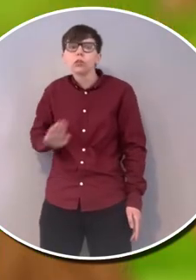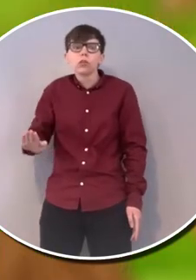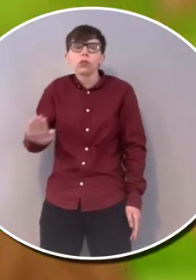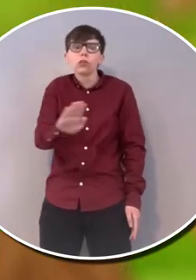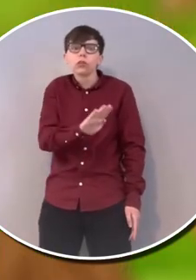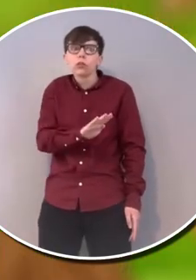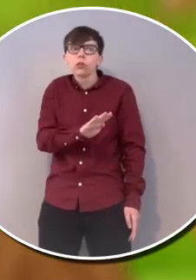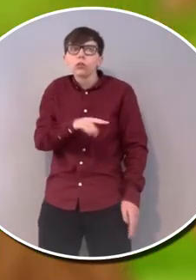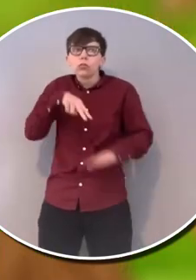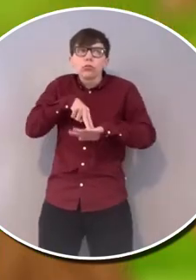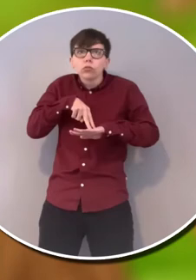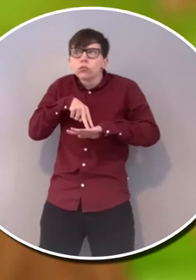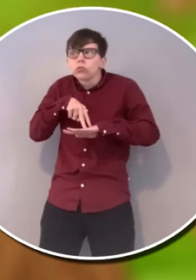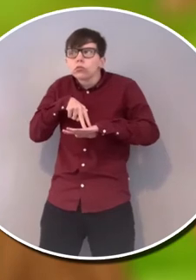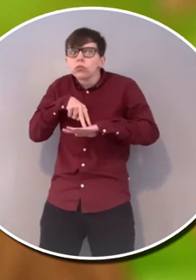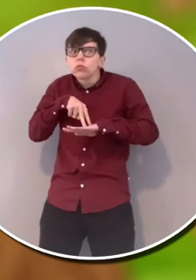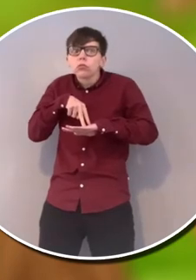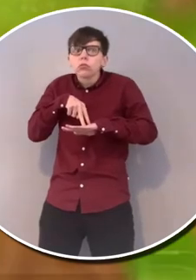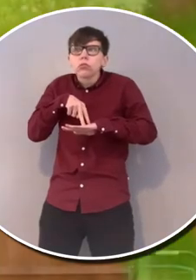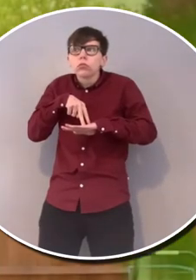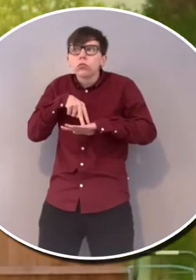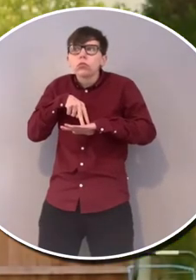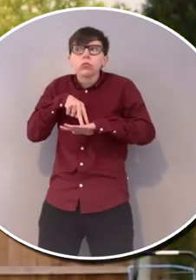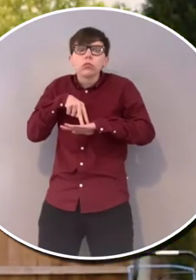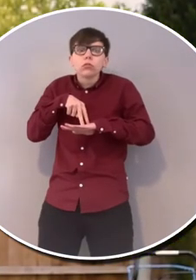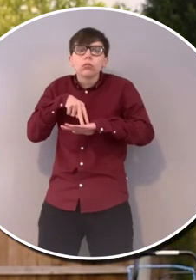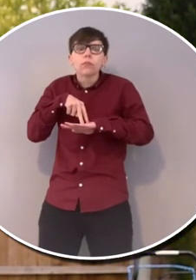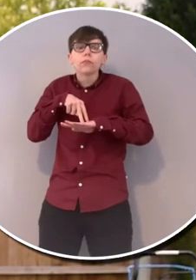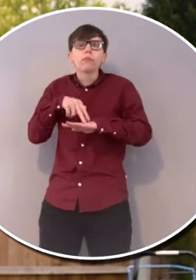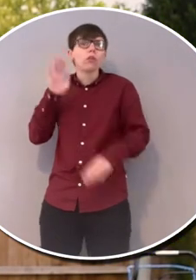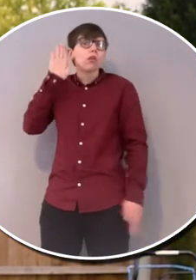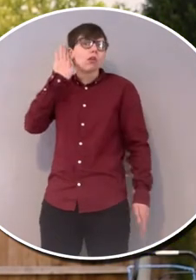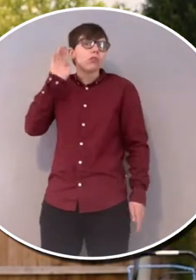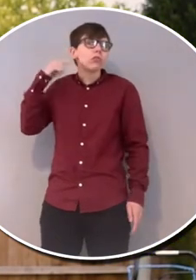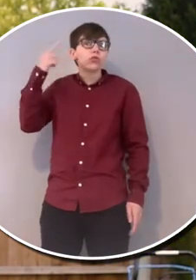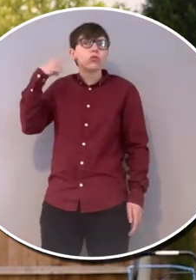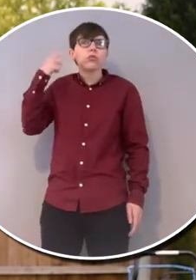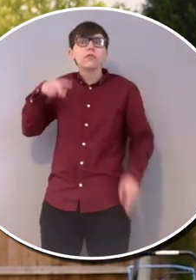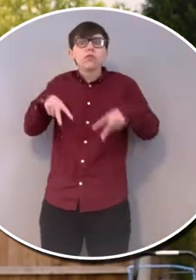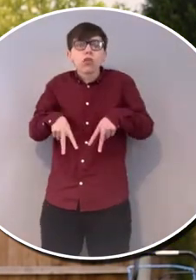And Herbert the fox said, quiet, everybody. And they all stood still.